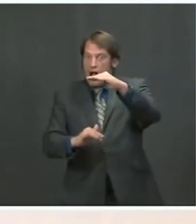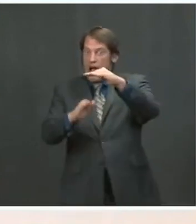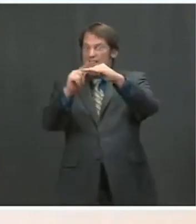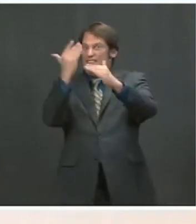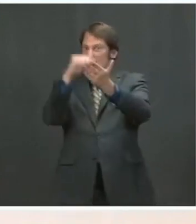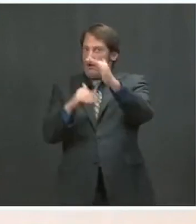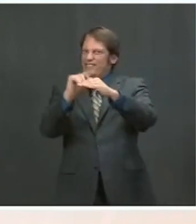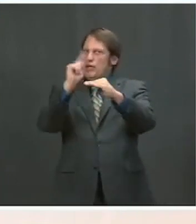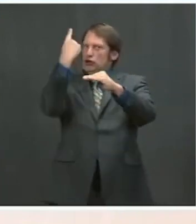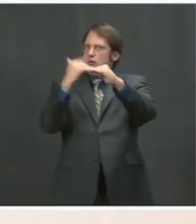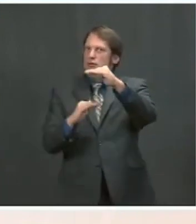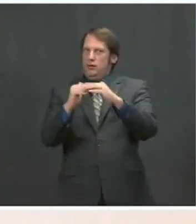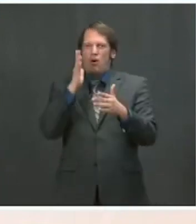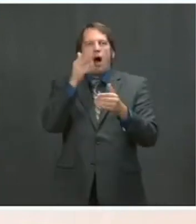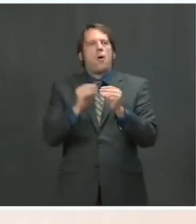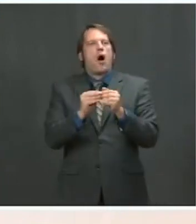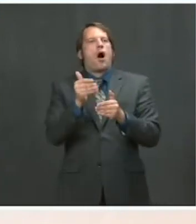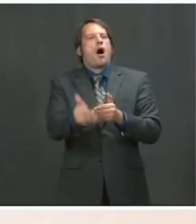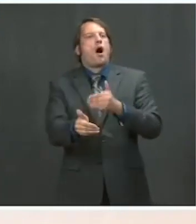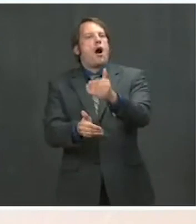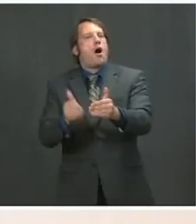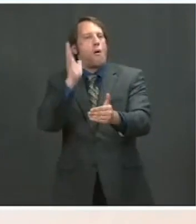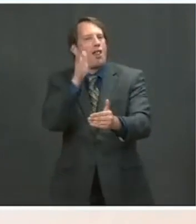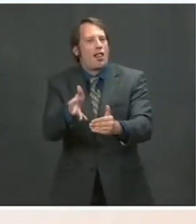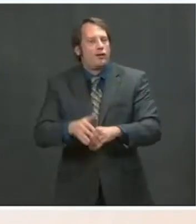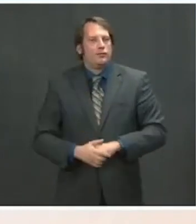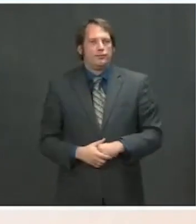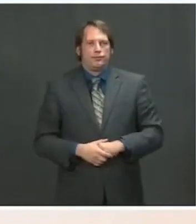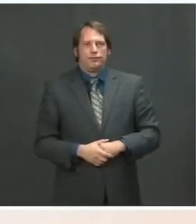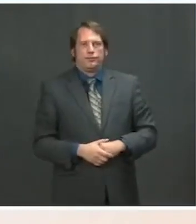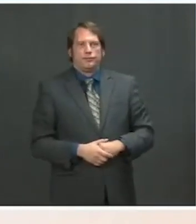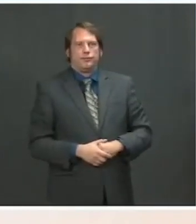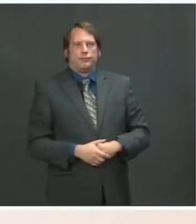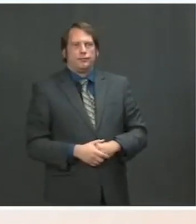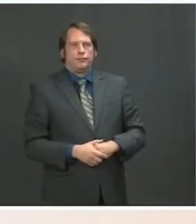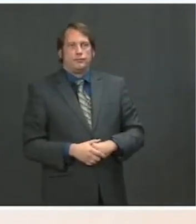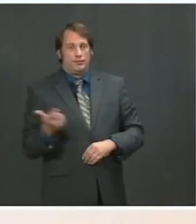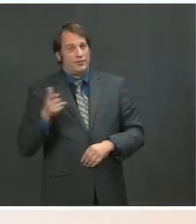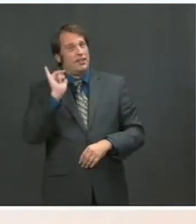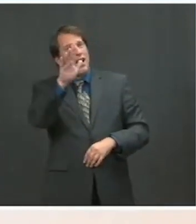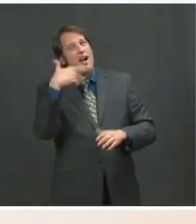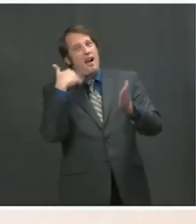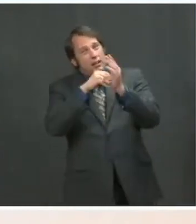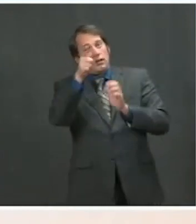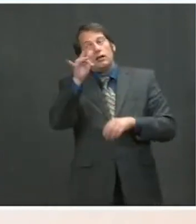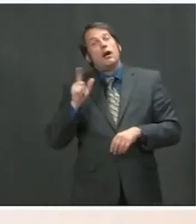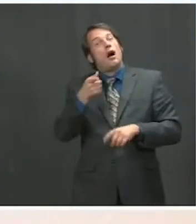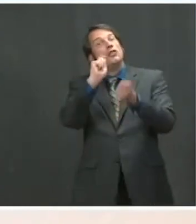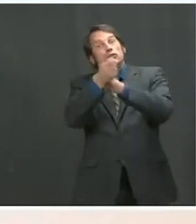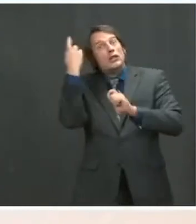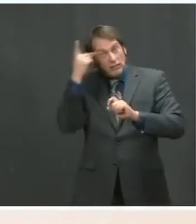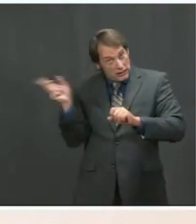Hill I don't you've articulated what our change in policy is so go ahead That's not my job to it is if you're asking a question I'm asking about the